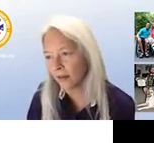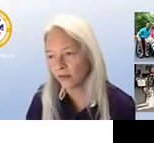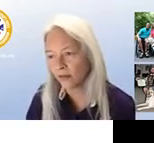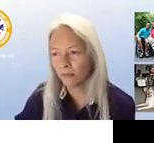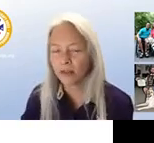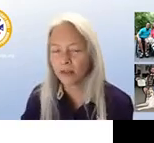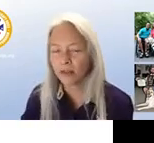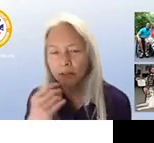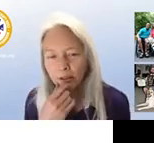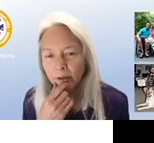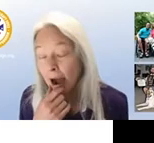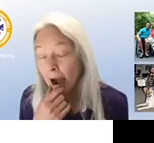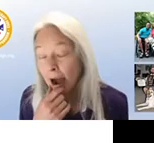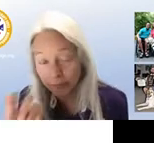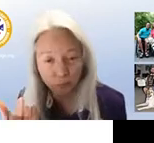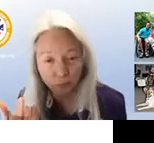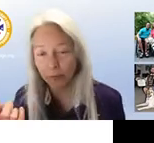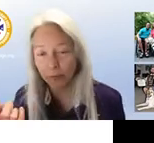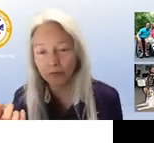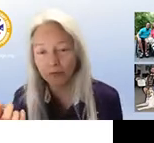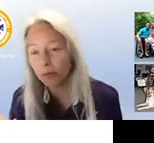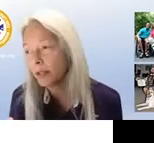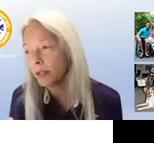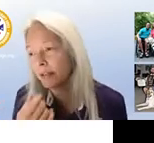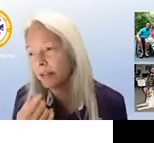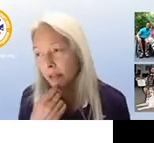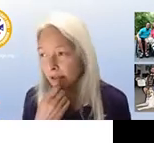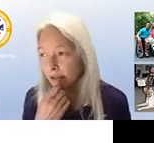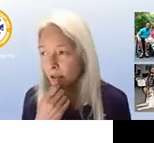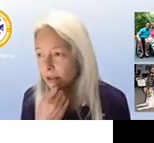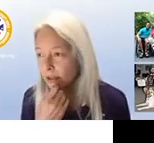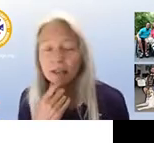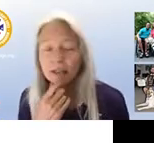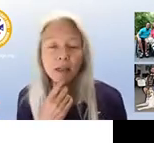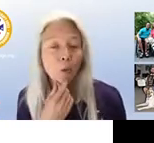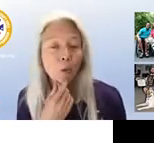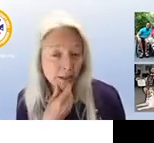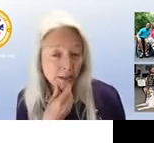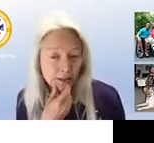uh from several years ago and i was not aware of this one this one kind of took me by surprise